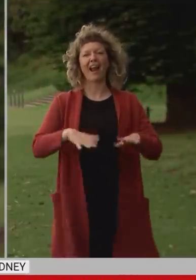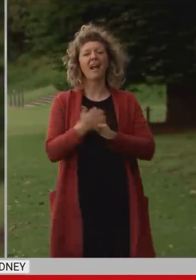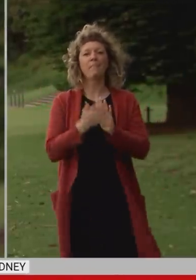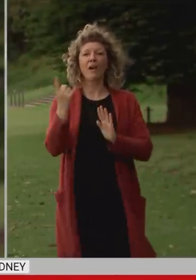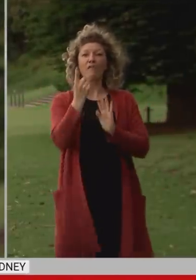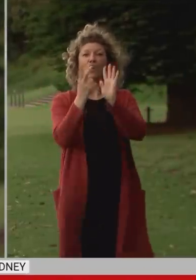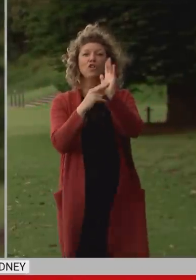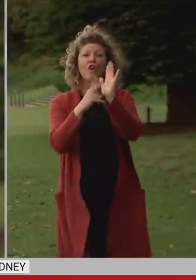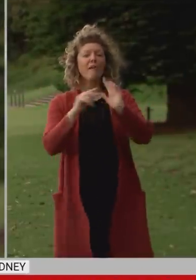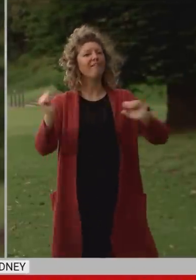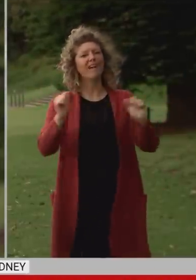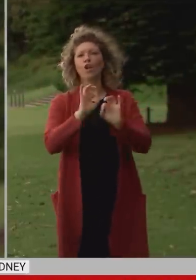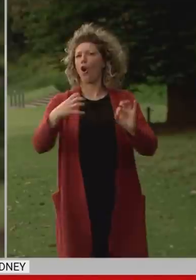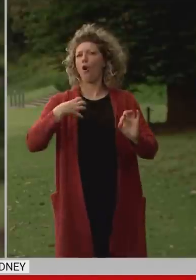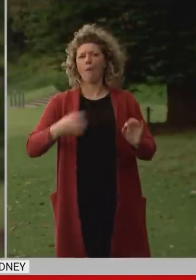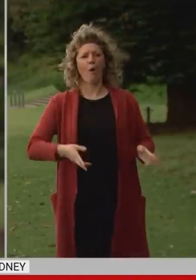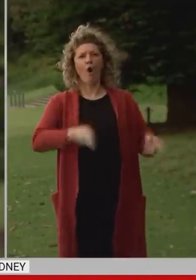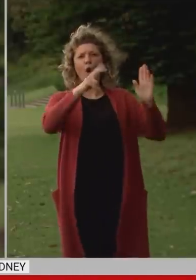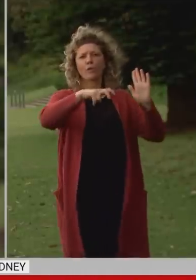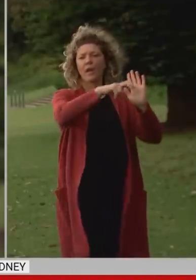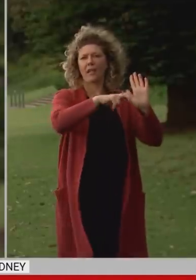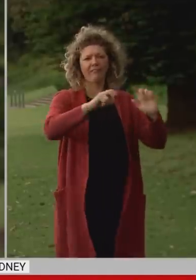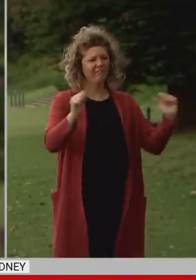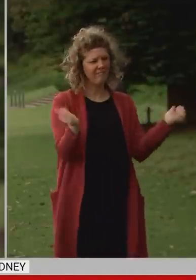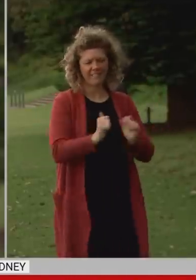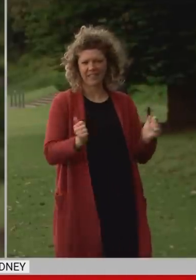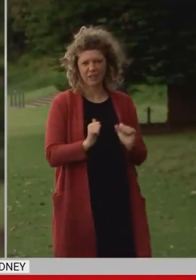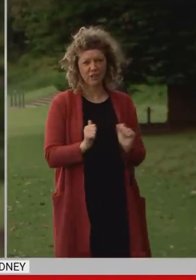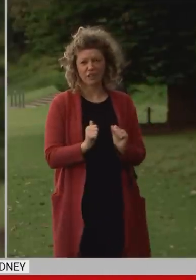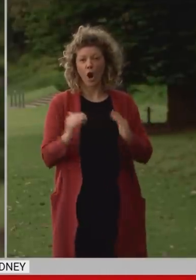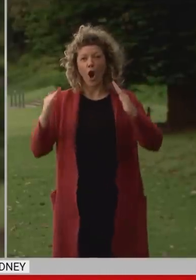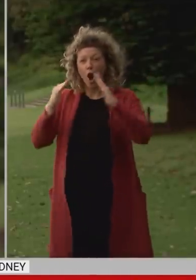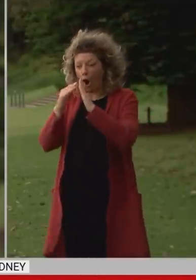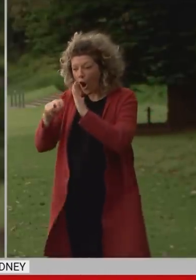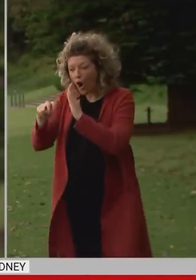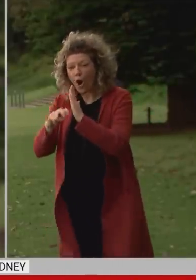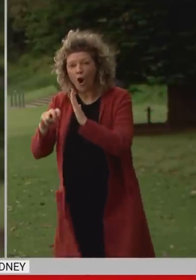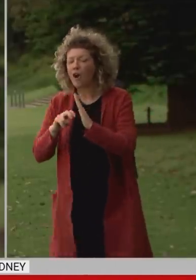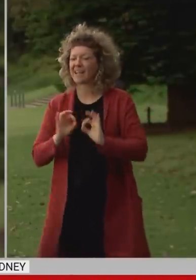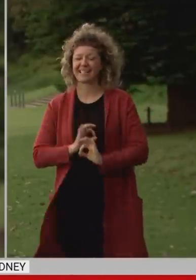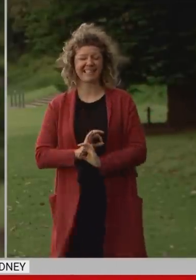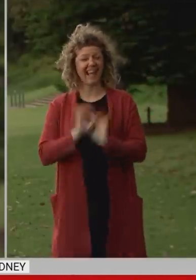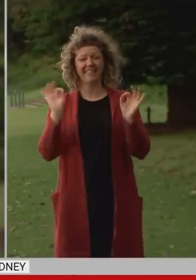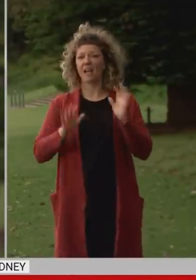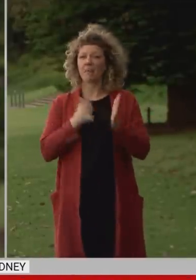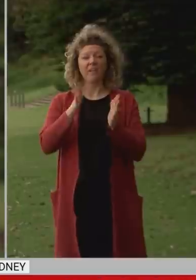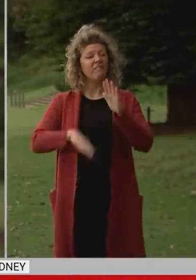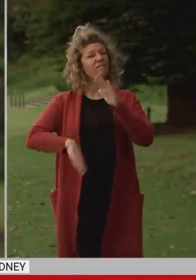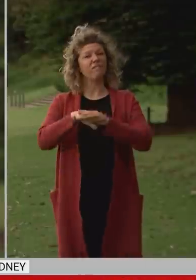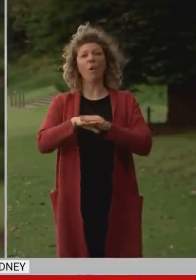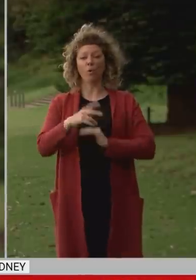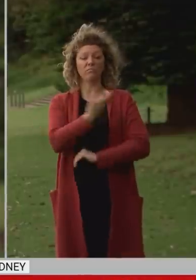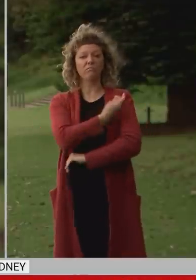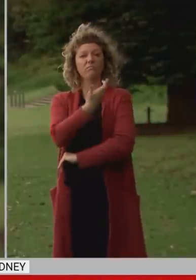will no longer be required that's not hotel quarantine that's not home quarantine you'll be able to return home if you're a